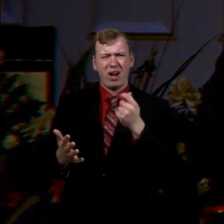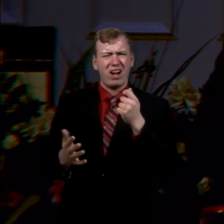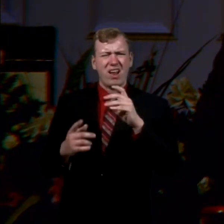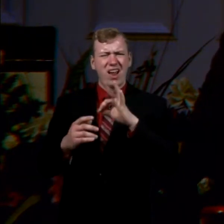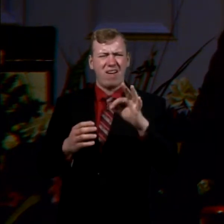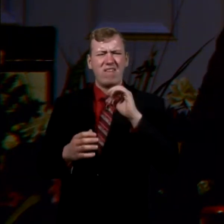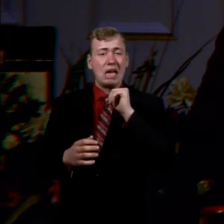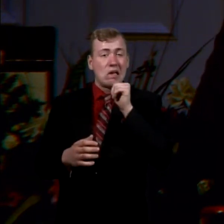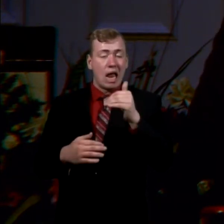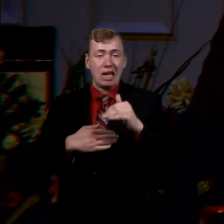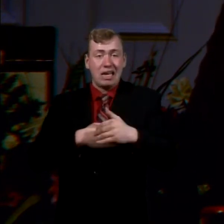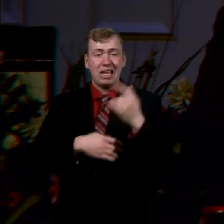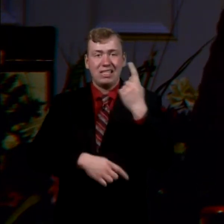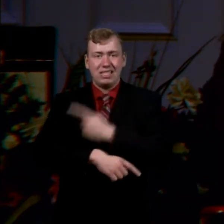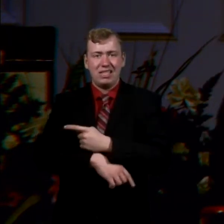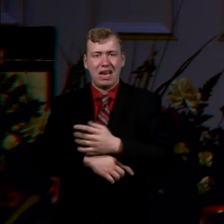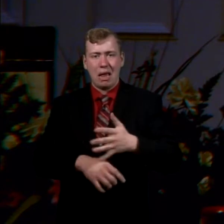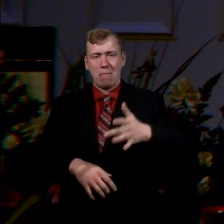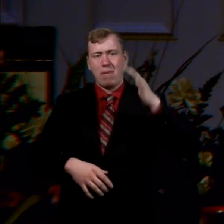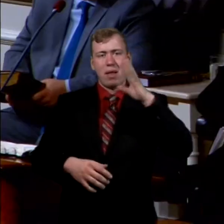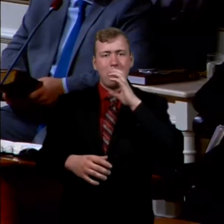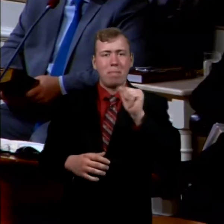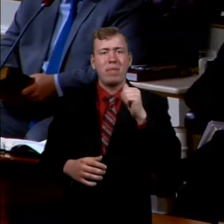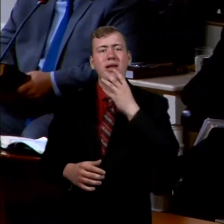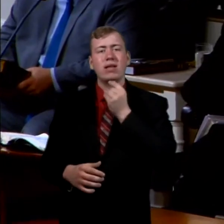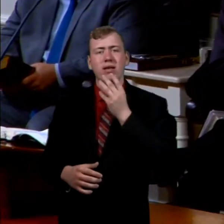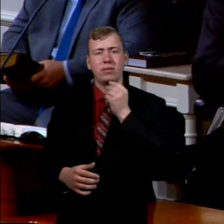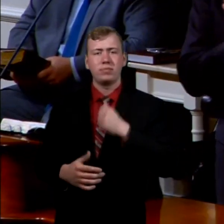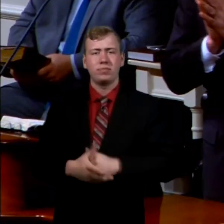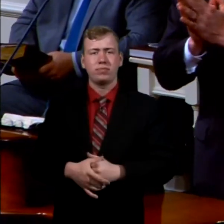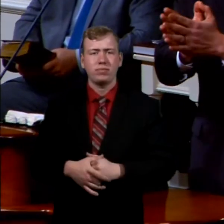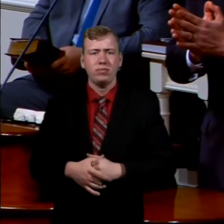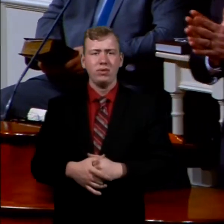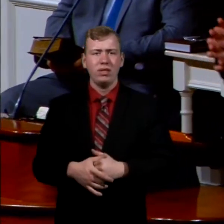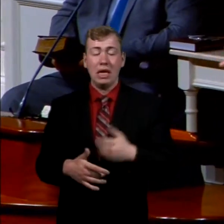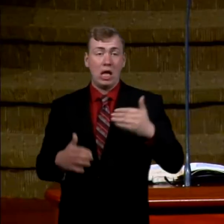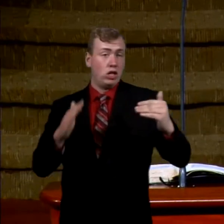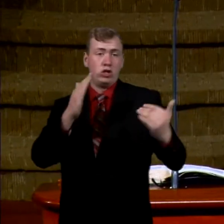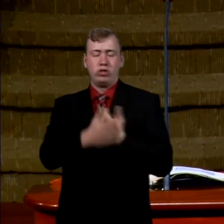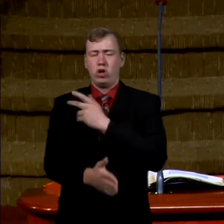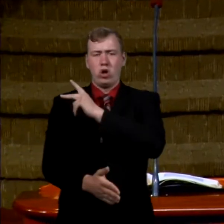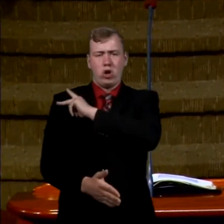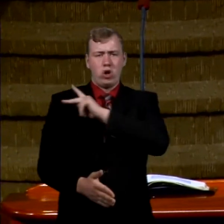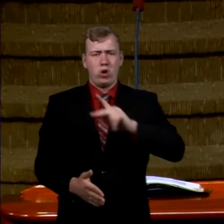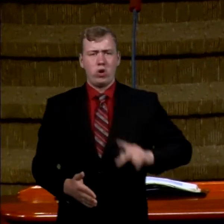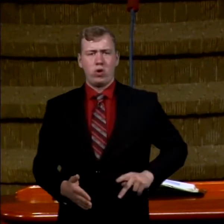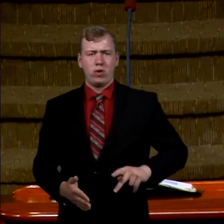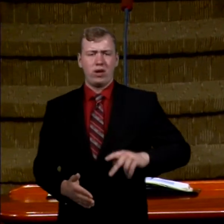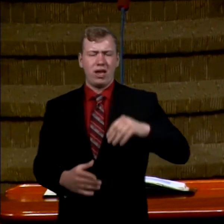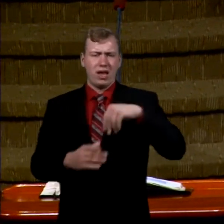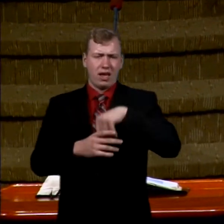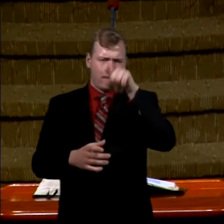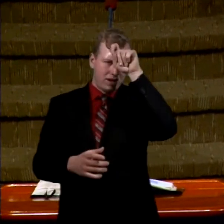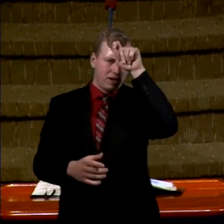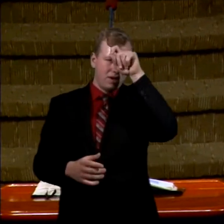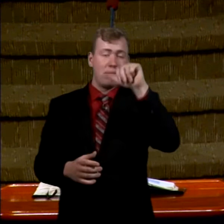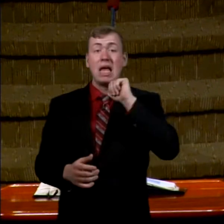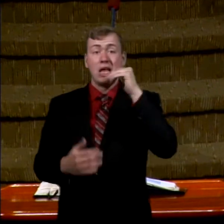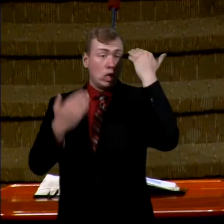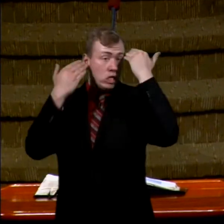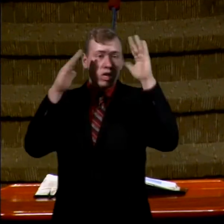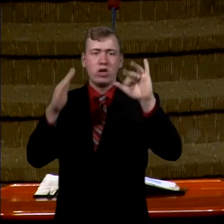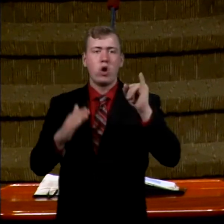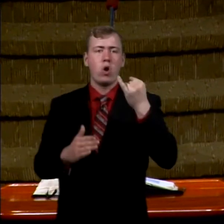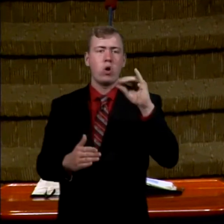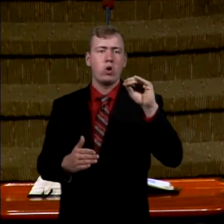an easy day to be an Israelite. There has been a new king in Egypt. And he did not know Joseph. Joseph